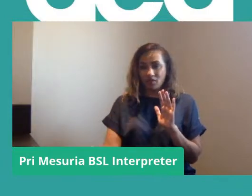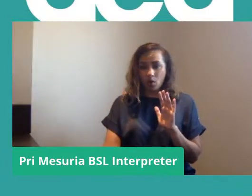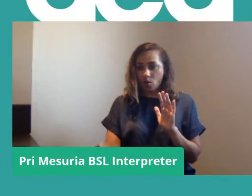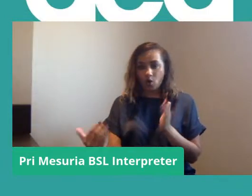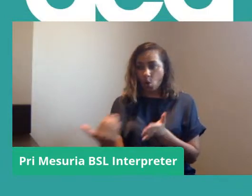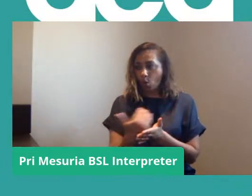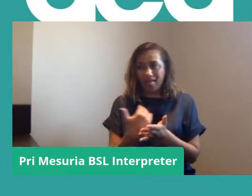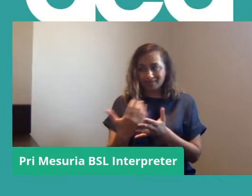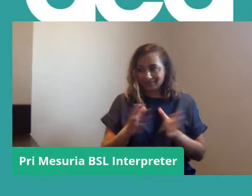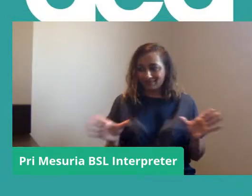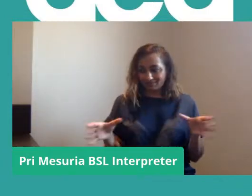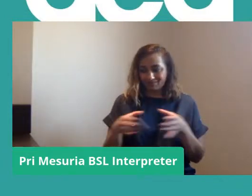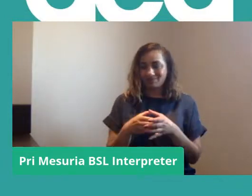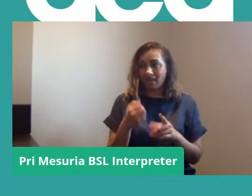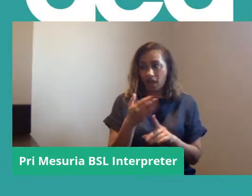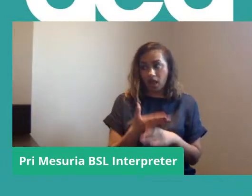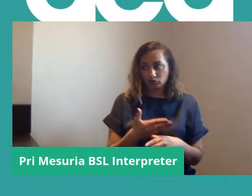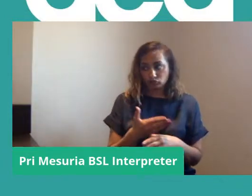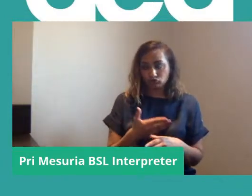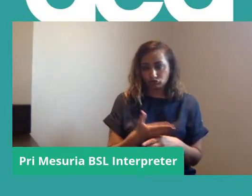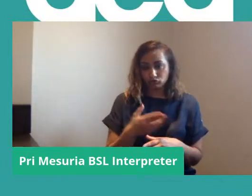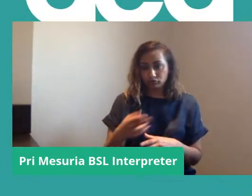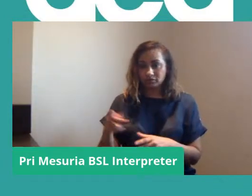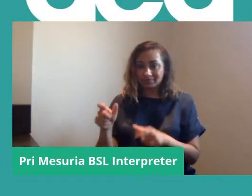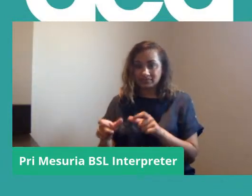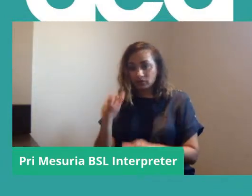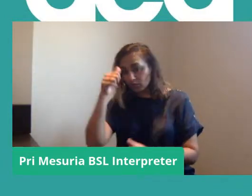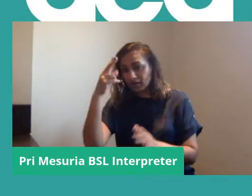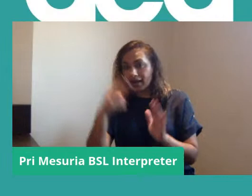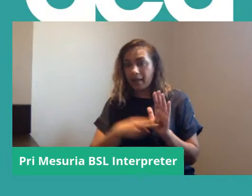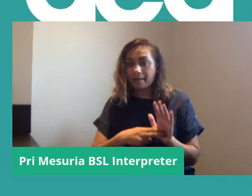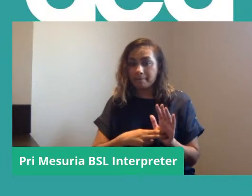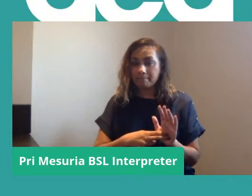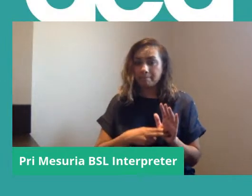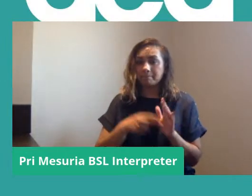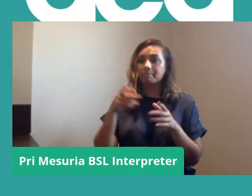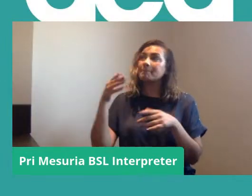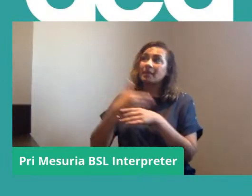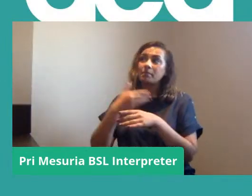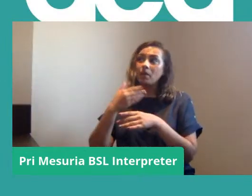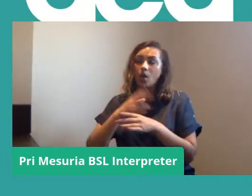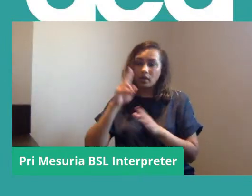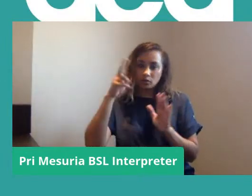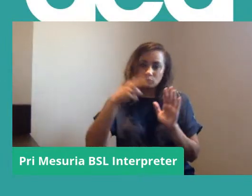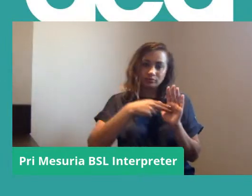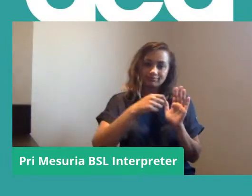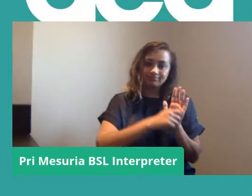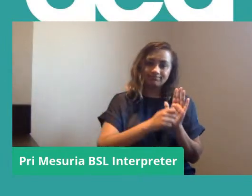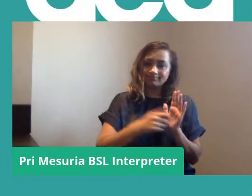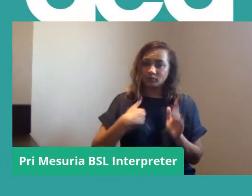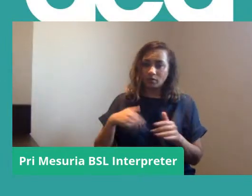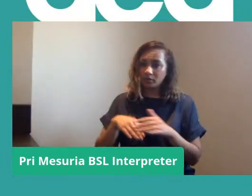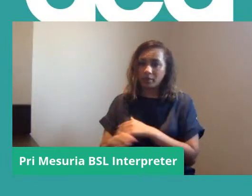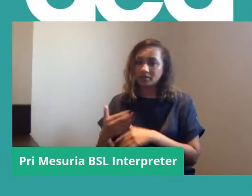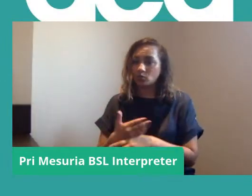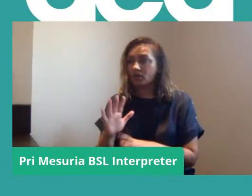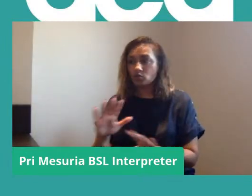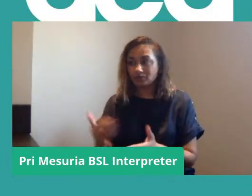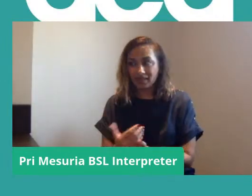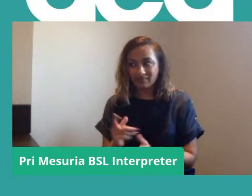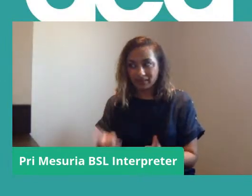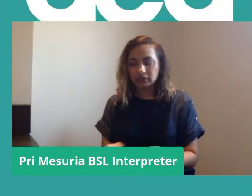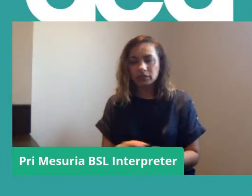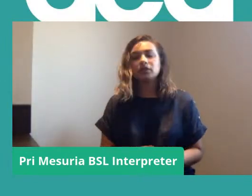action people had to as individuals put their name to a letter that their boss their employer was going to see saying I'm not coming into work it's not safe